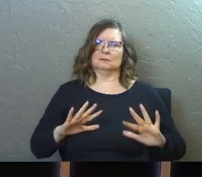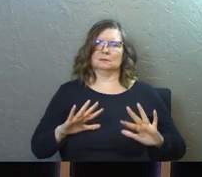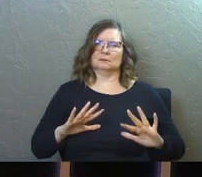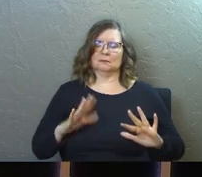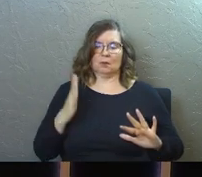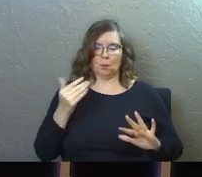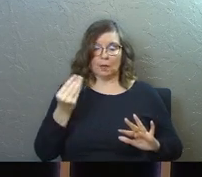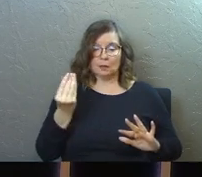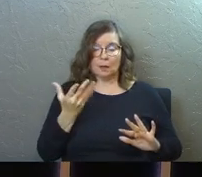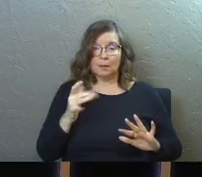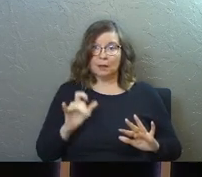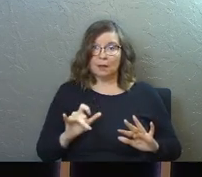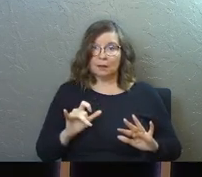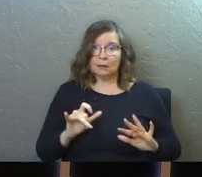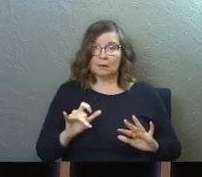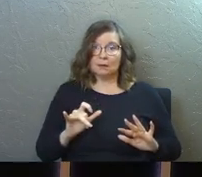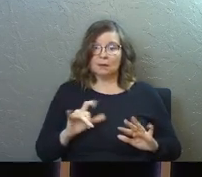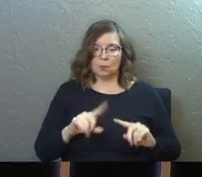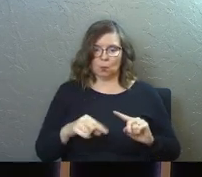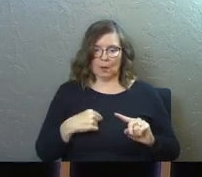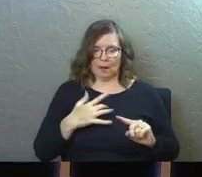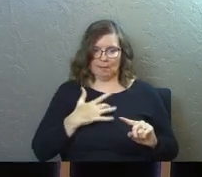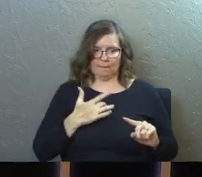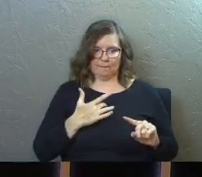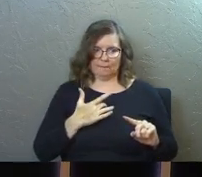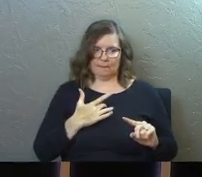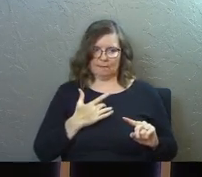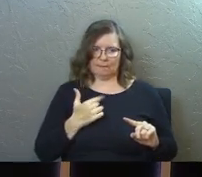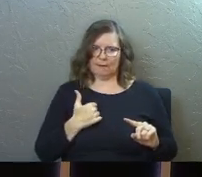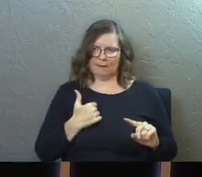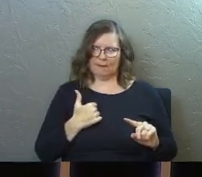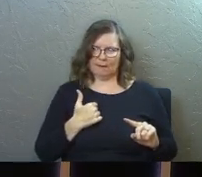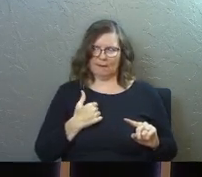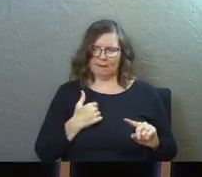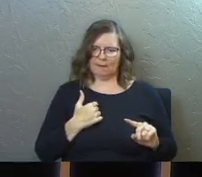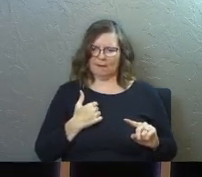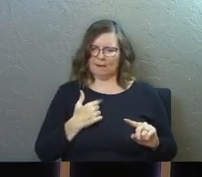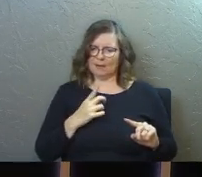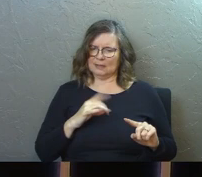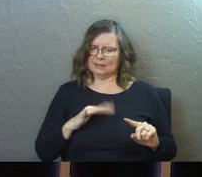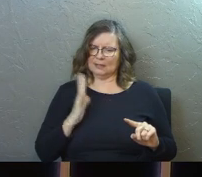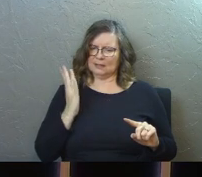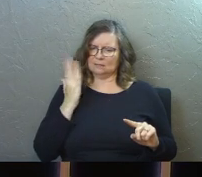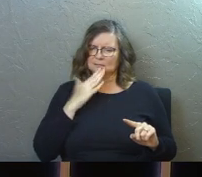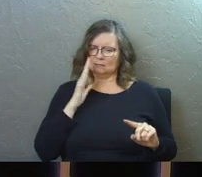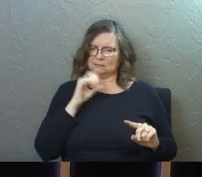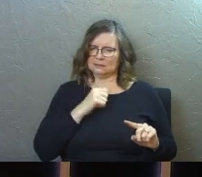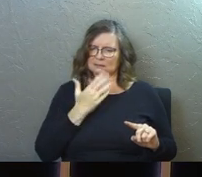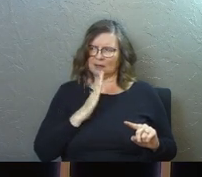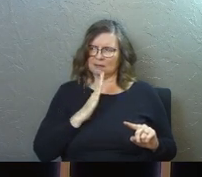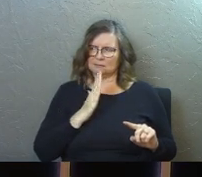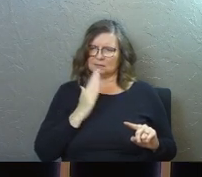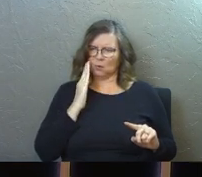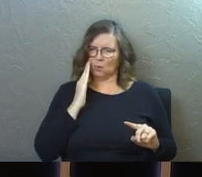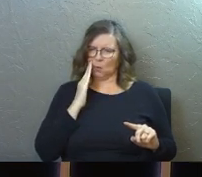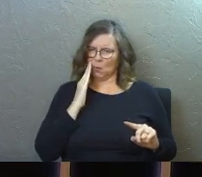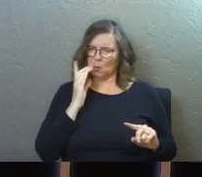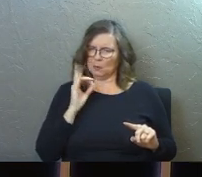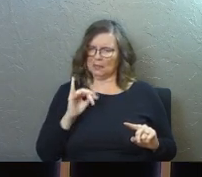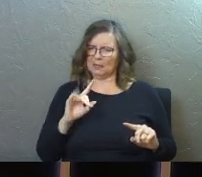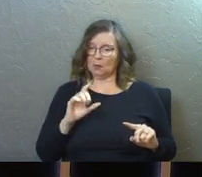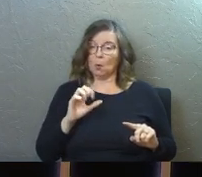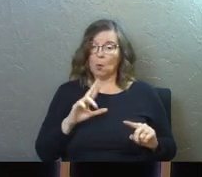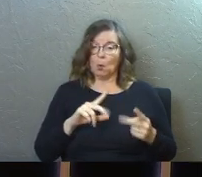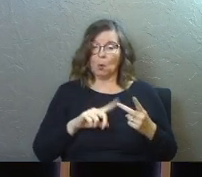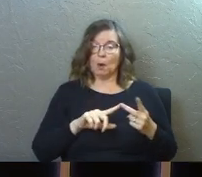And why do they tell me that when I feel like I have missed God or someone that I love